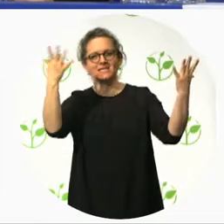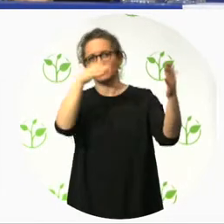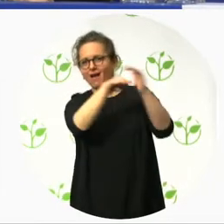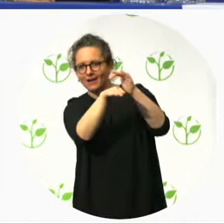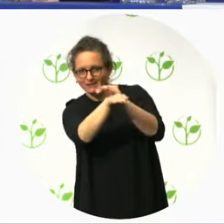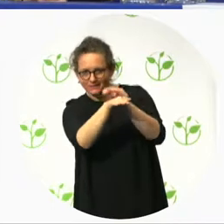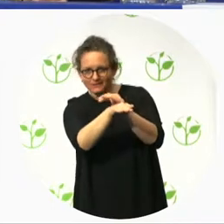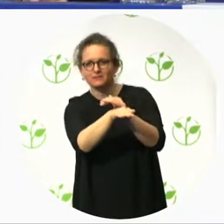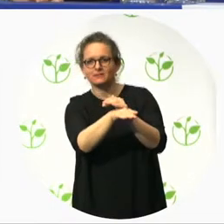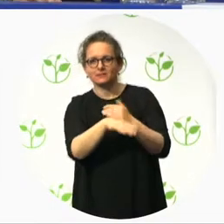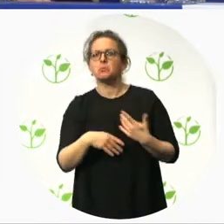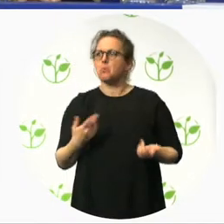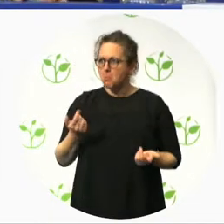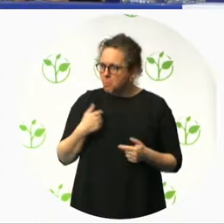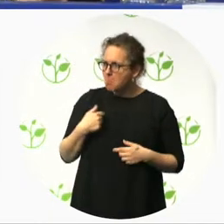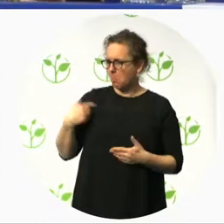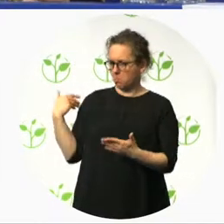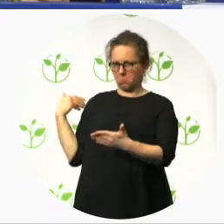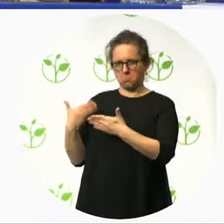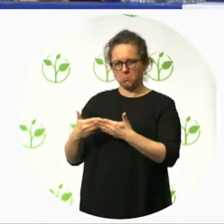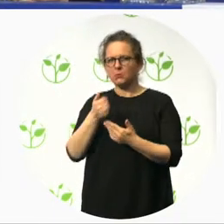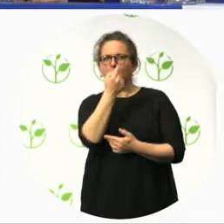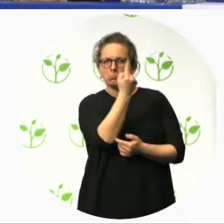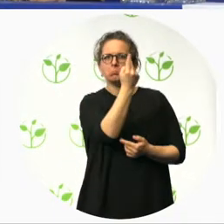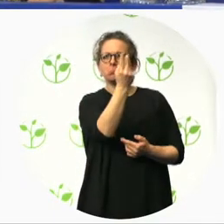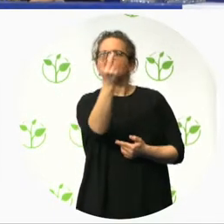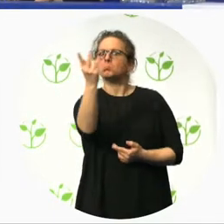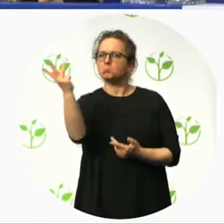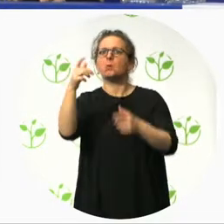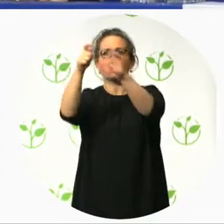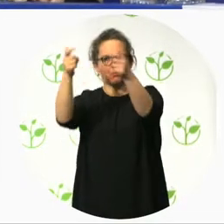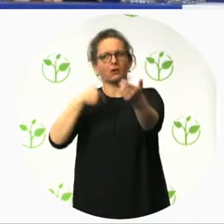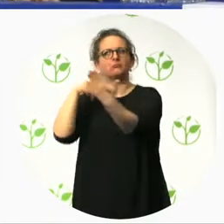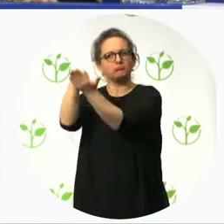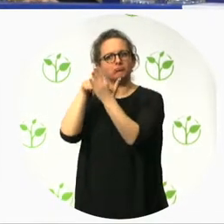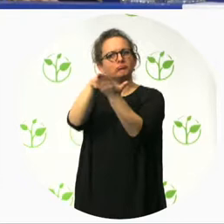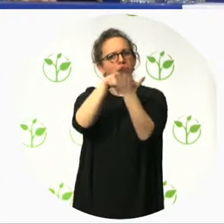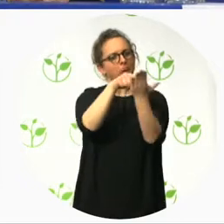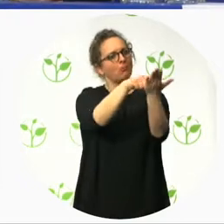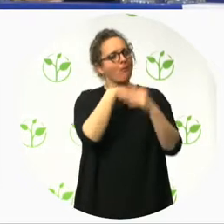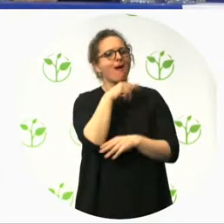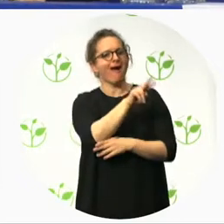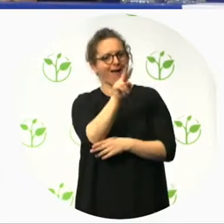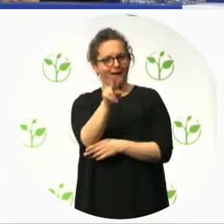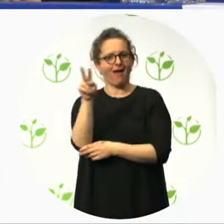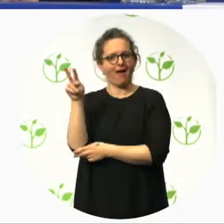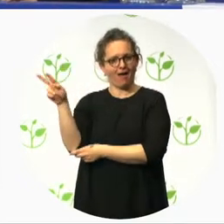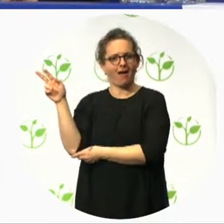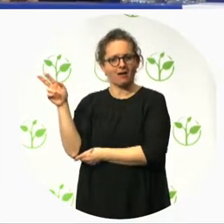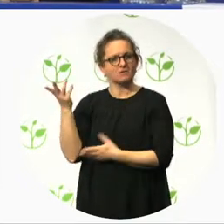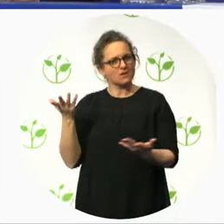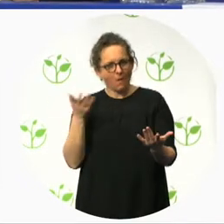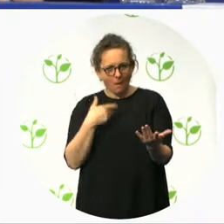website. We've got many positive feedback from the users.